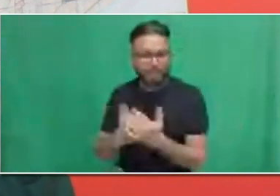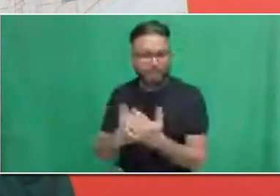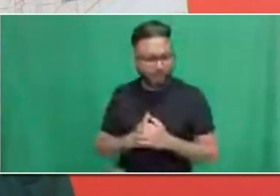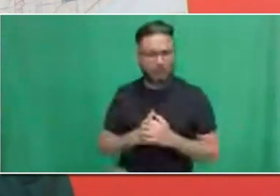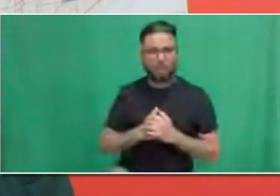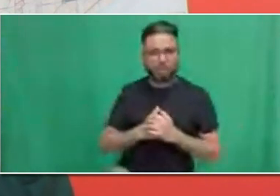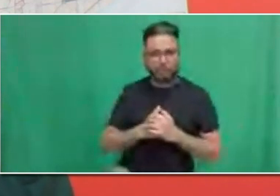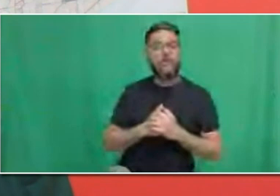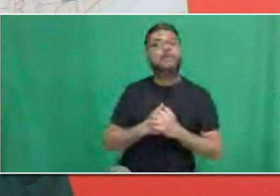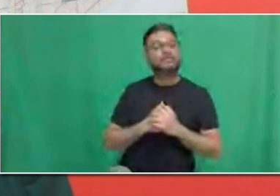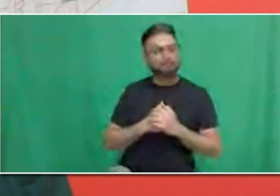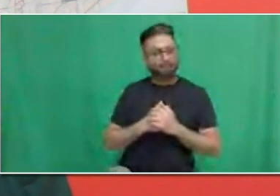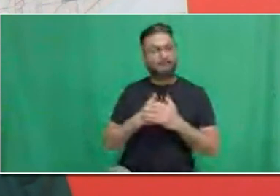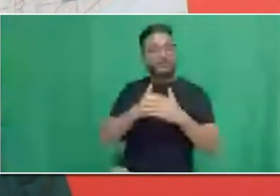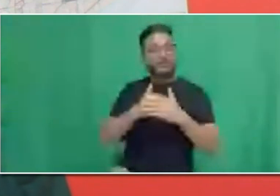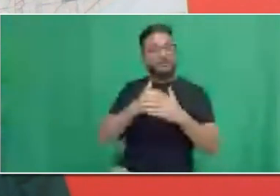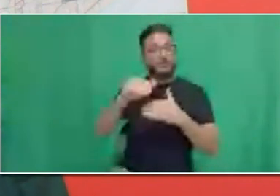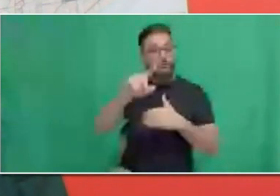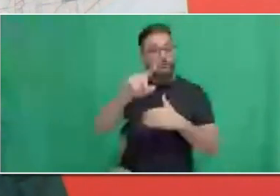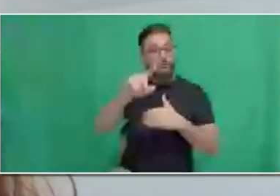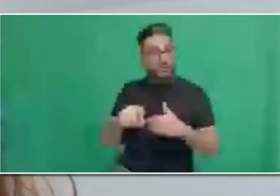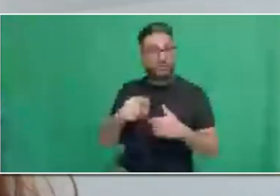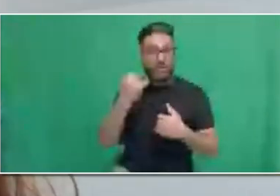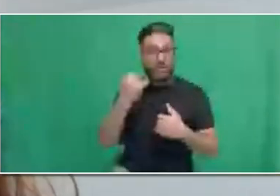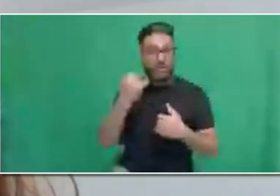Vaso, can I turn that over to you?